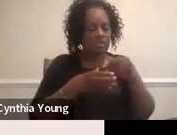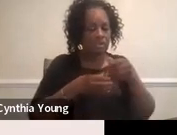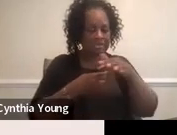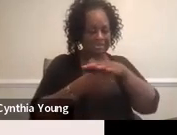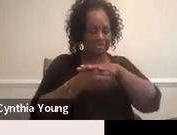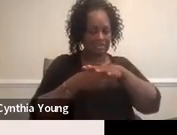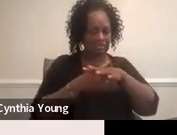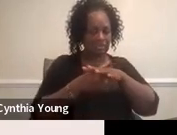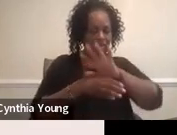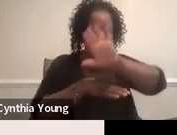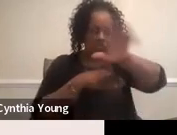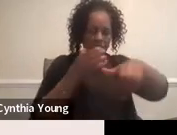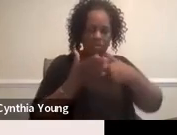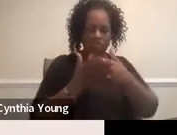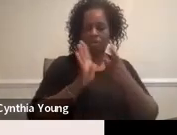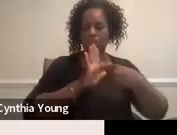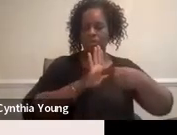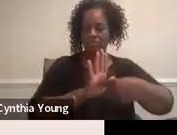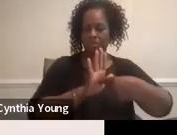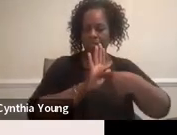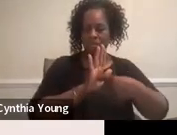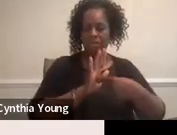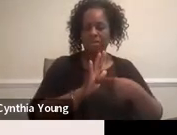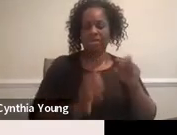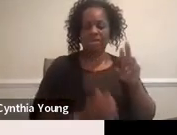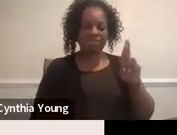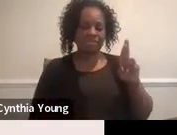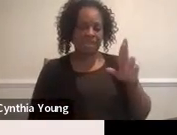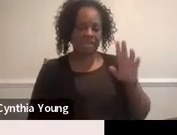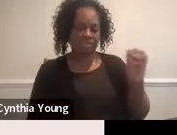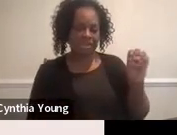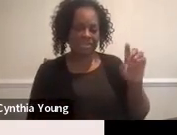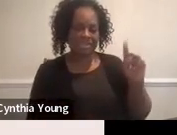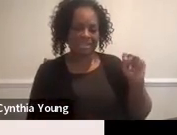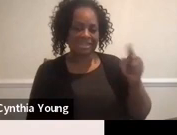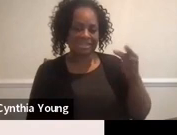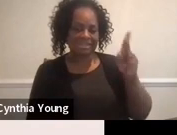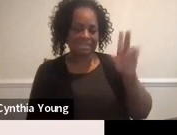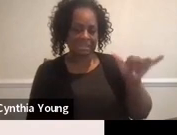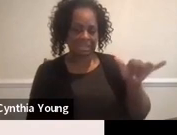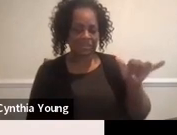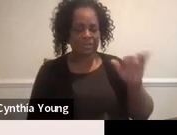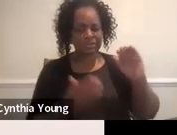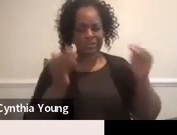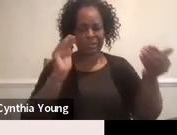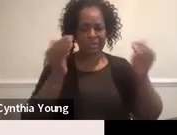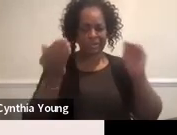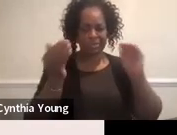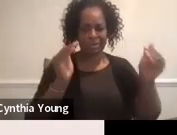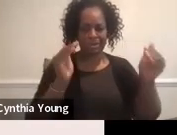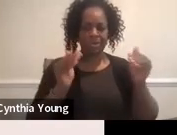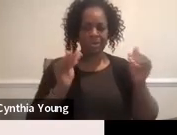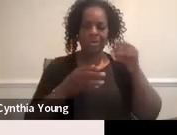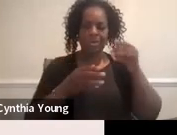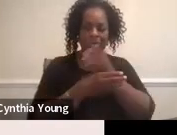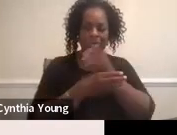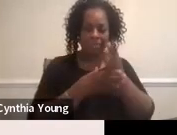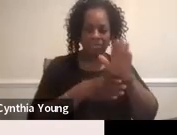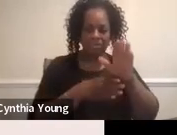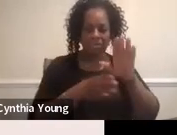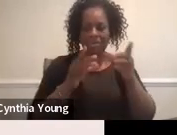the overall representation of that race or ethnicity. So we're comparing within your district.